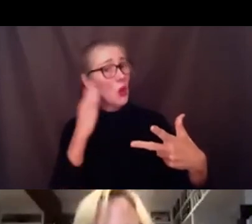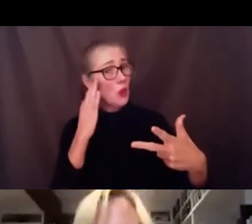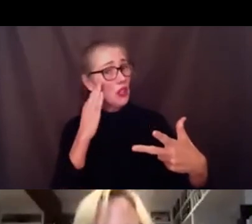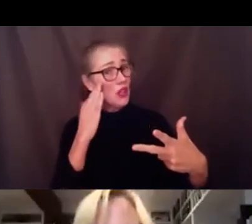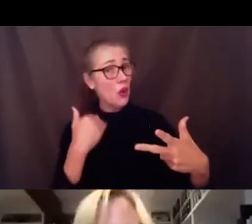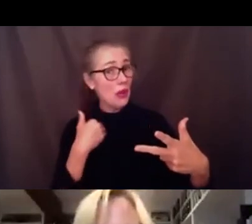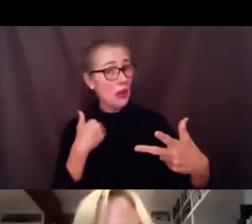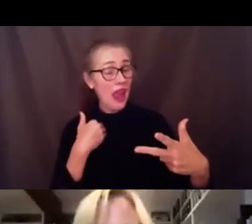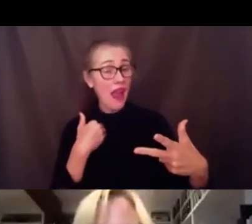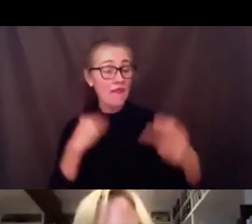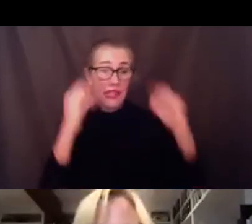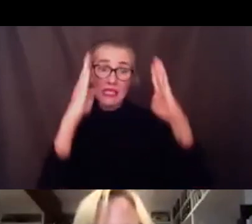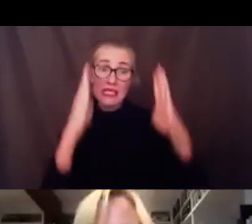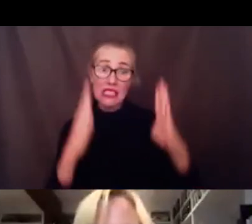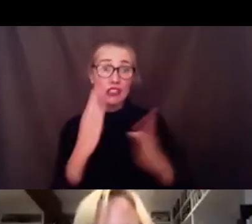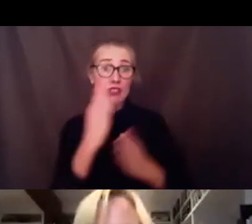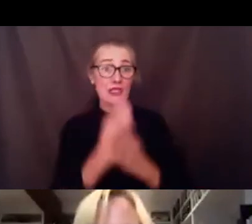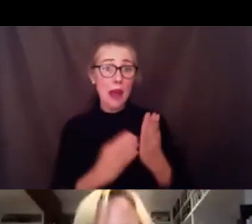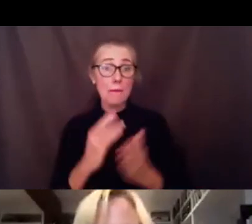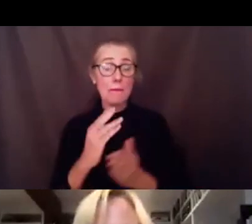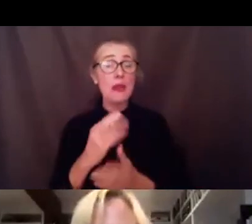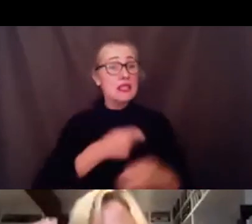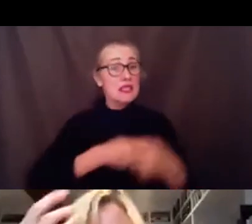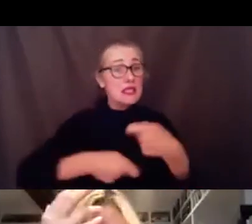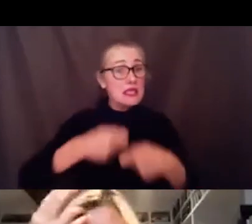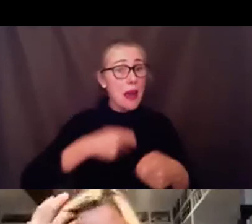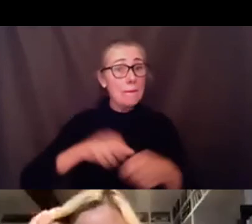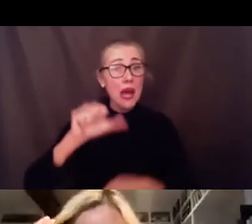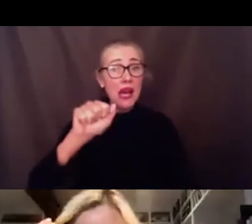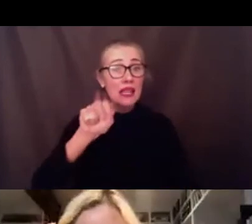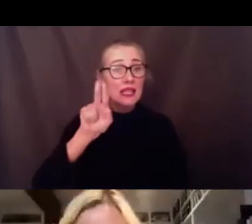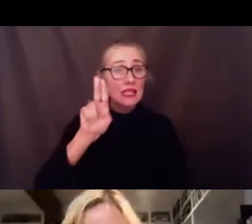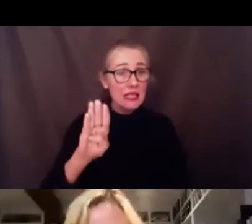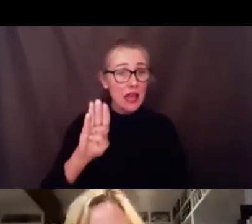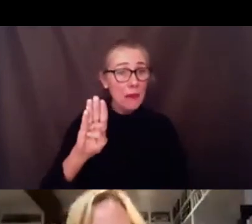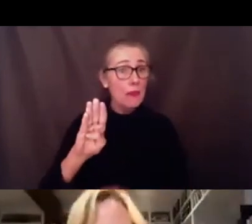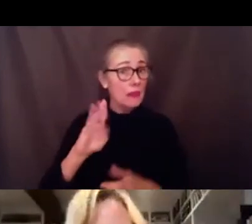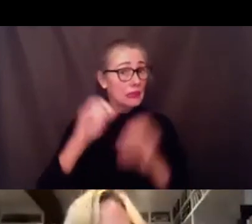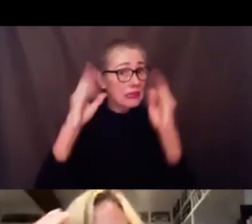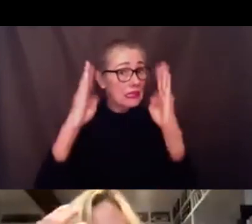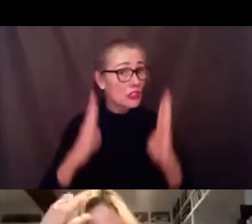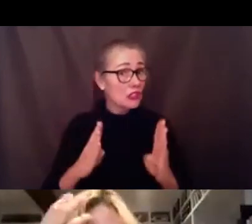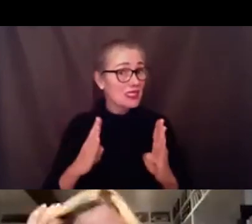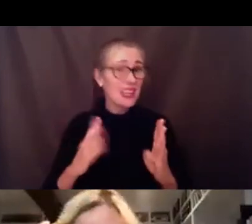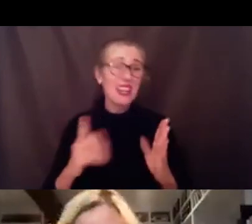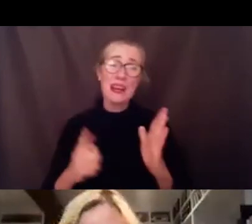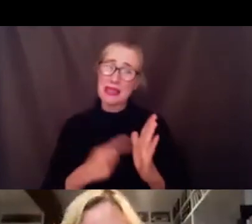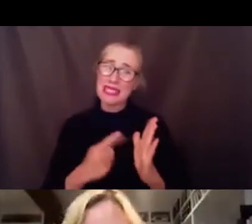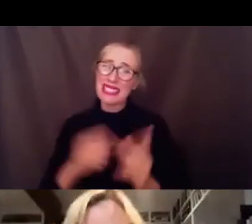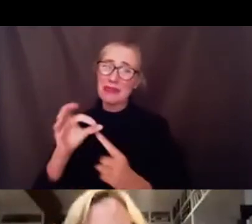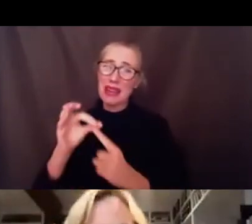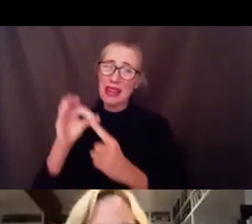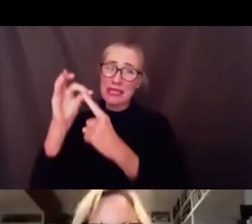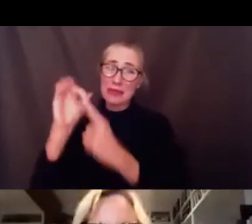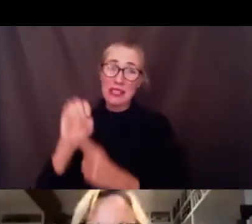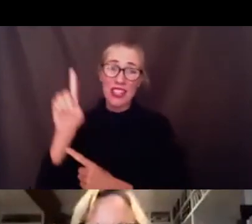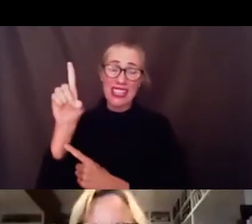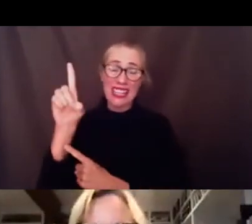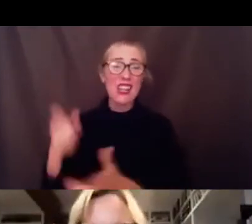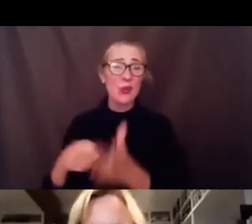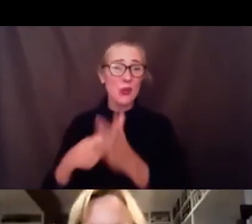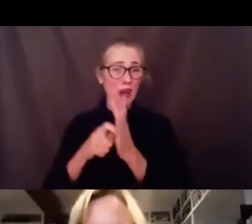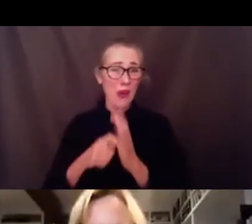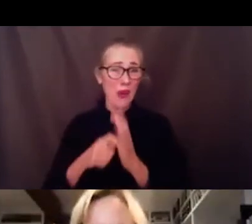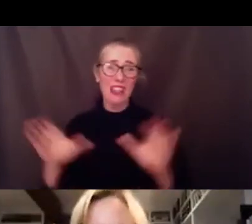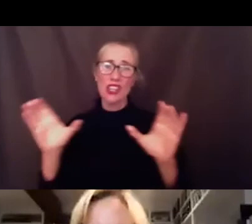teachers but in the more specialized classes we also know that that requires a special credential and looking at how that might work is